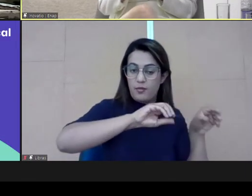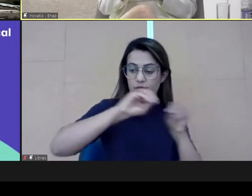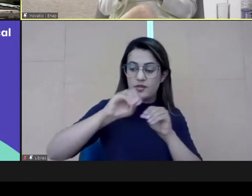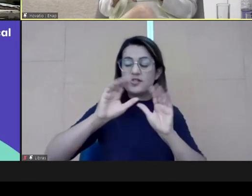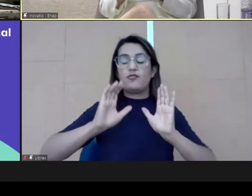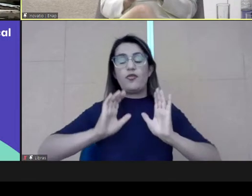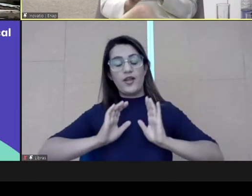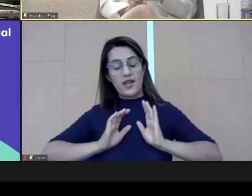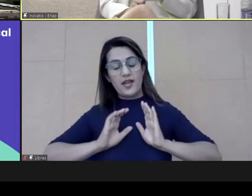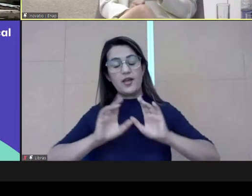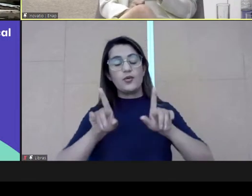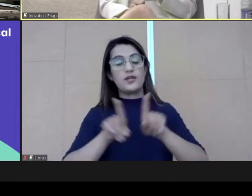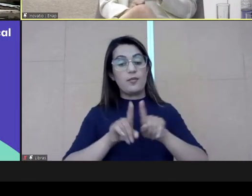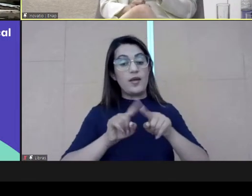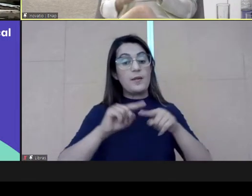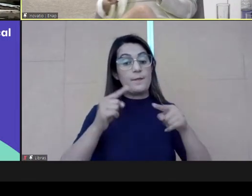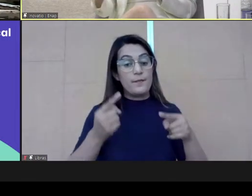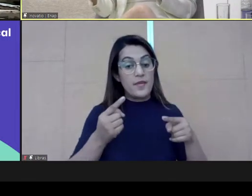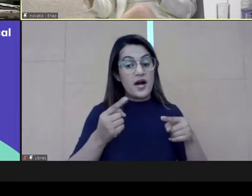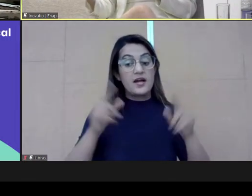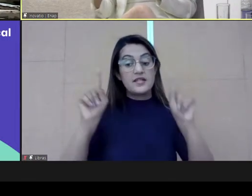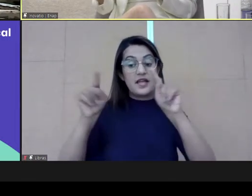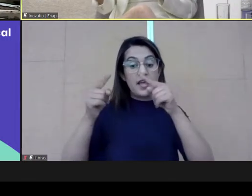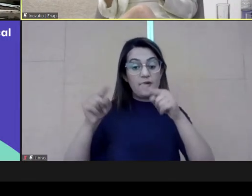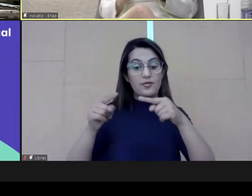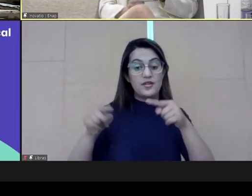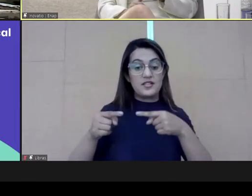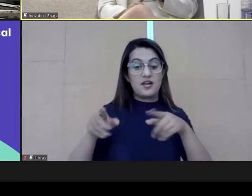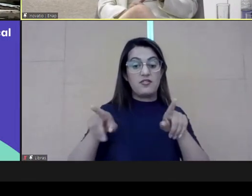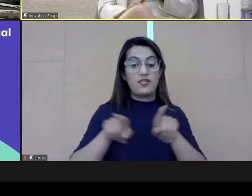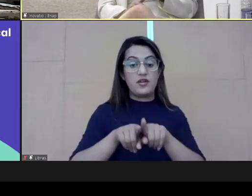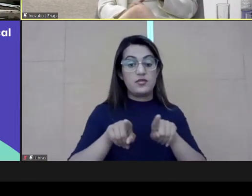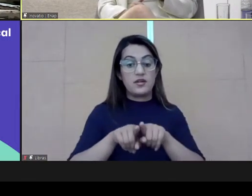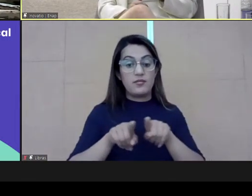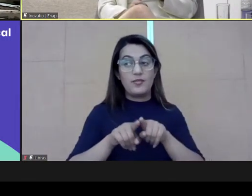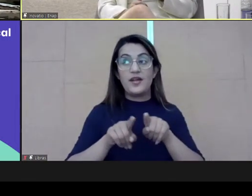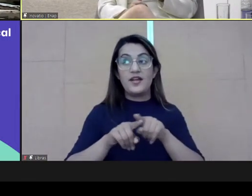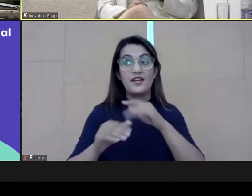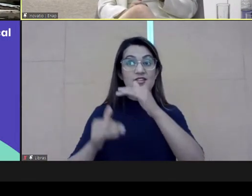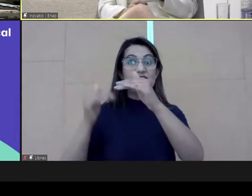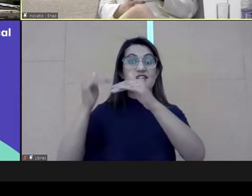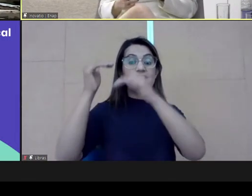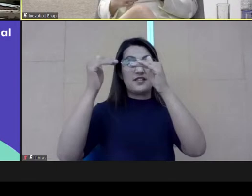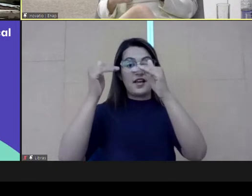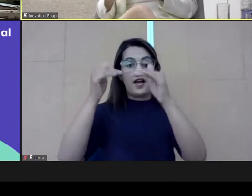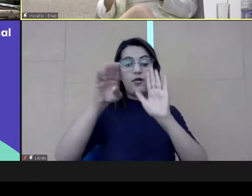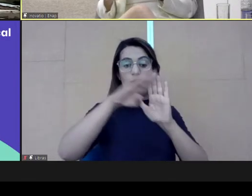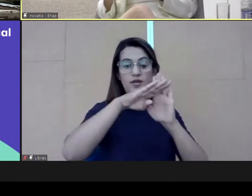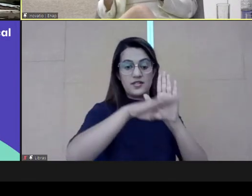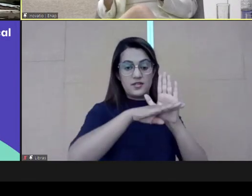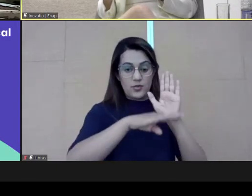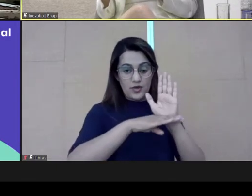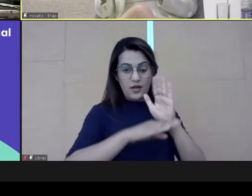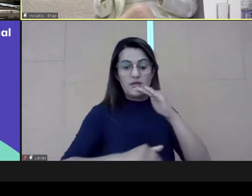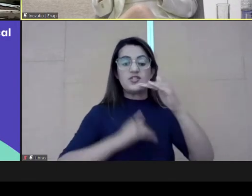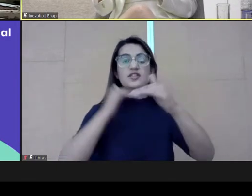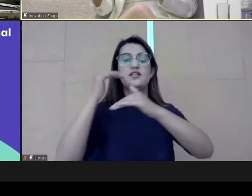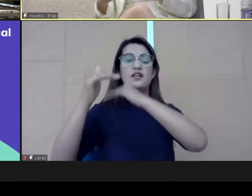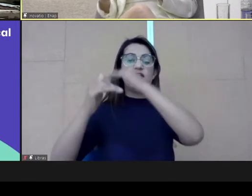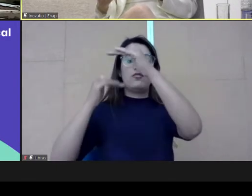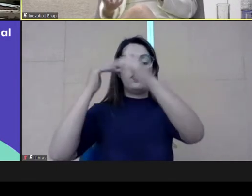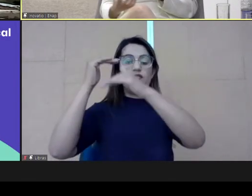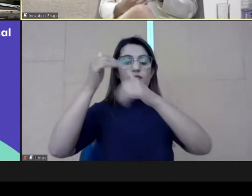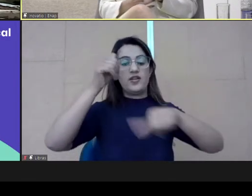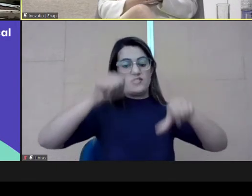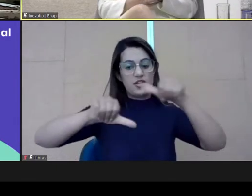It was a very rich experience, but this is still a challenge to how to do this in a scale in the